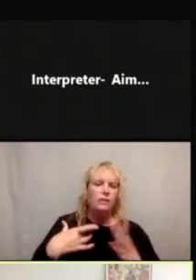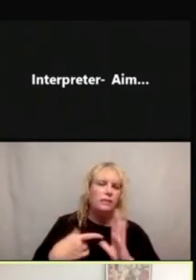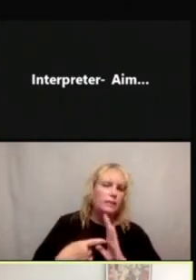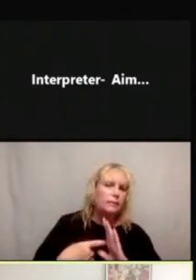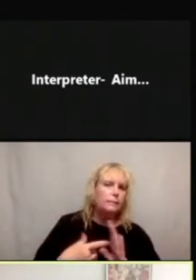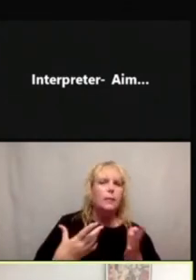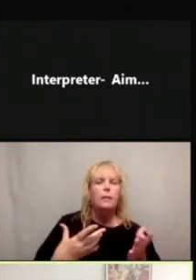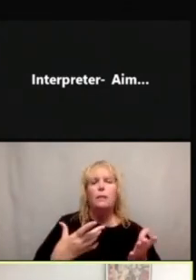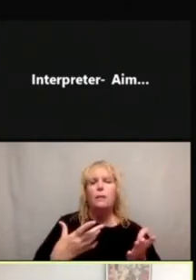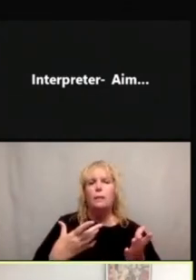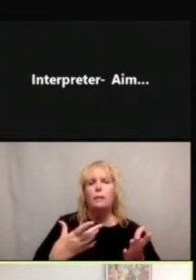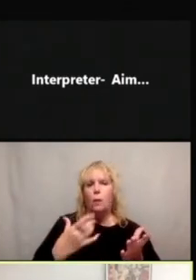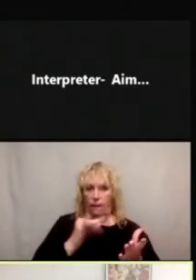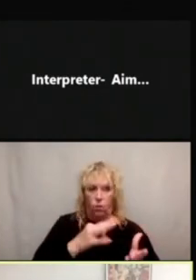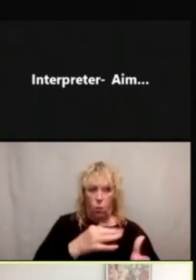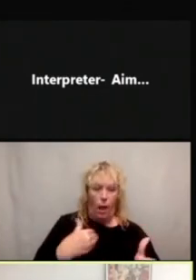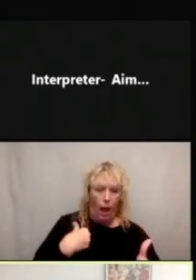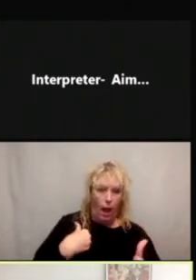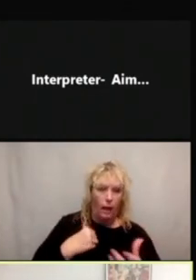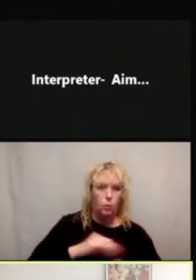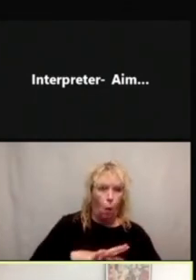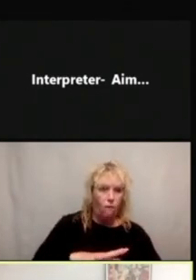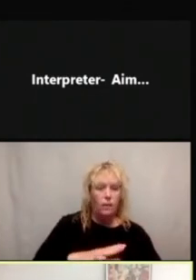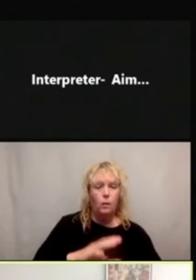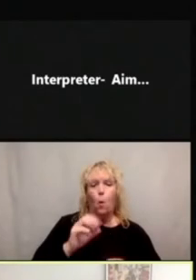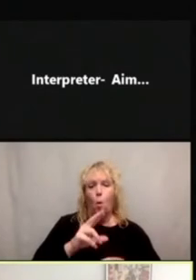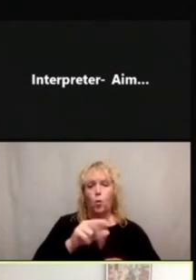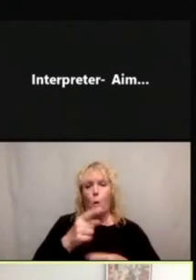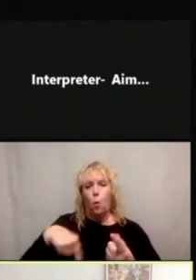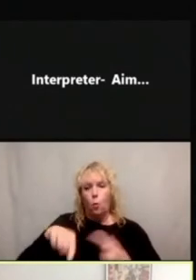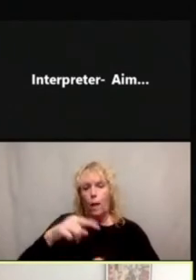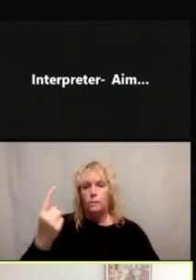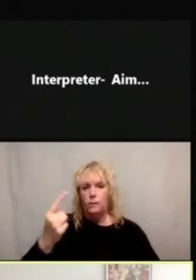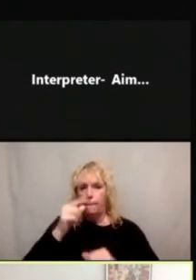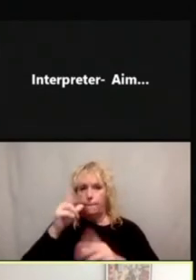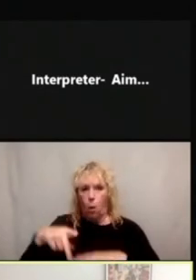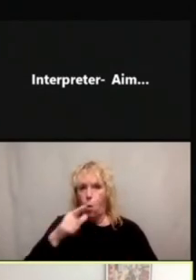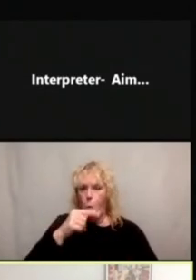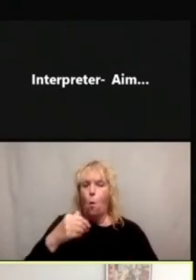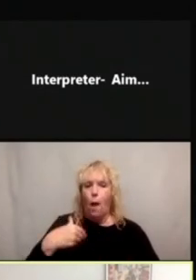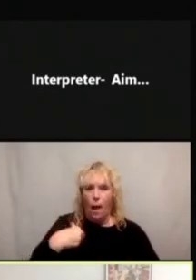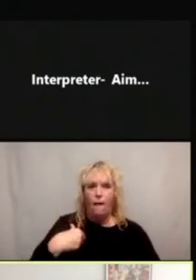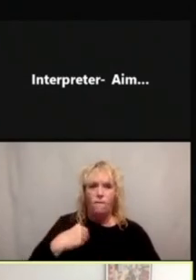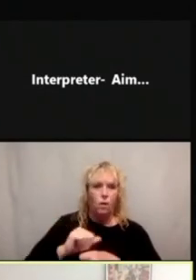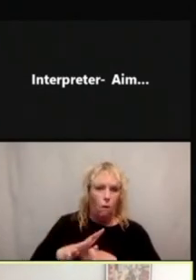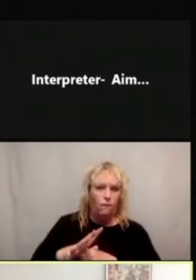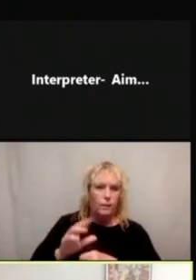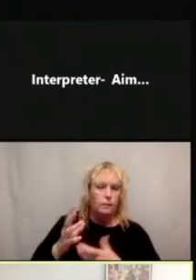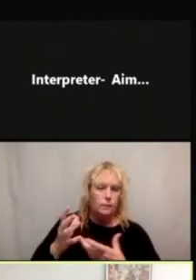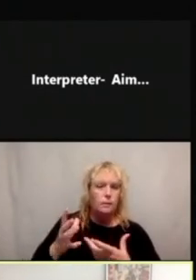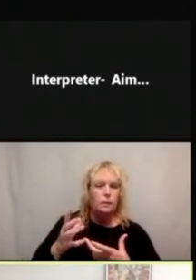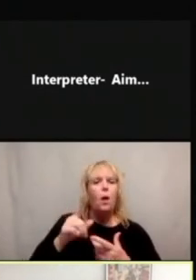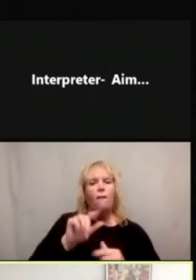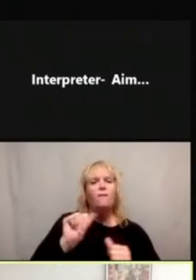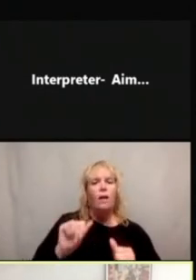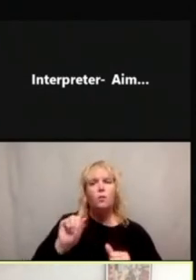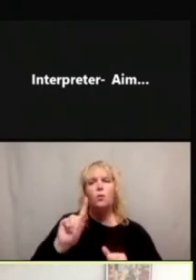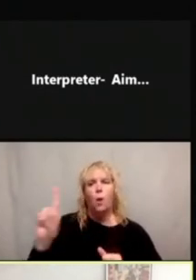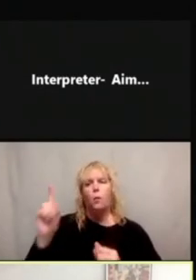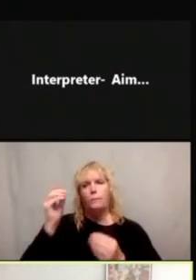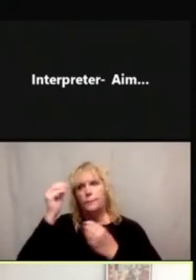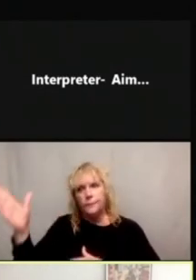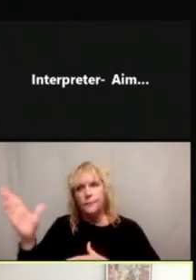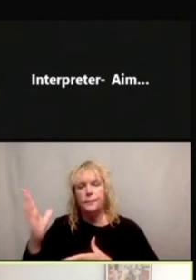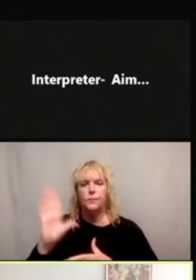who have COVID-19 or have spent time with someone who have COVID-19 need to go through to report their symptoms. So